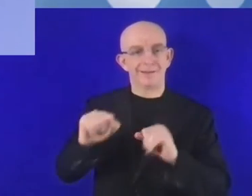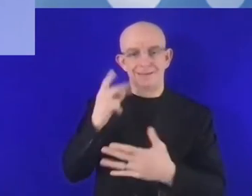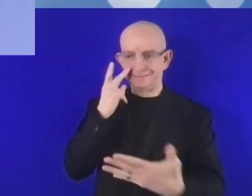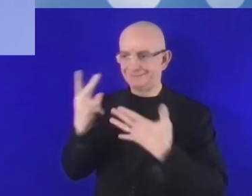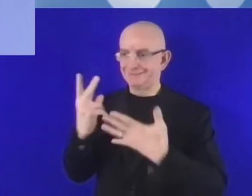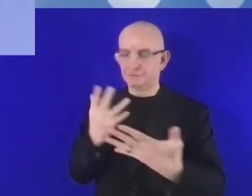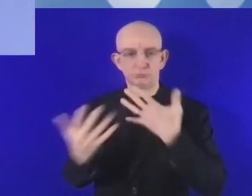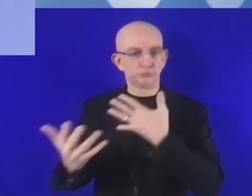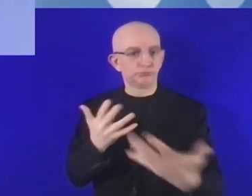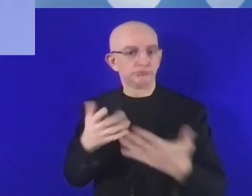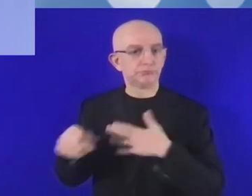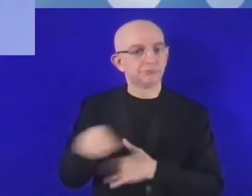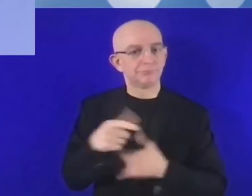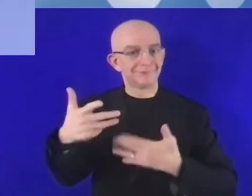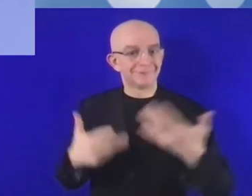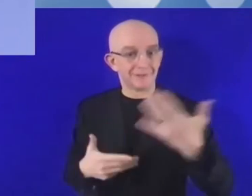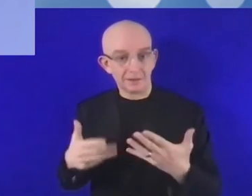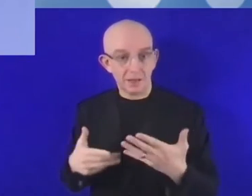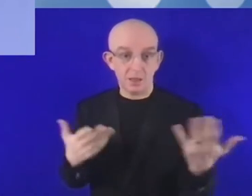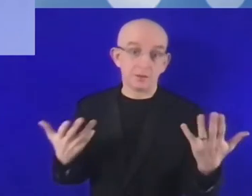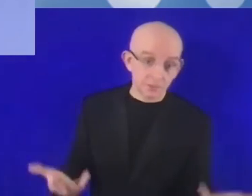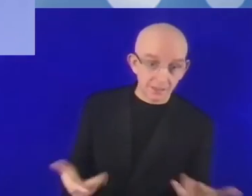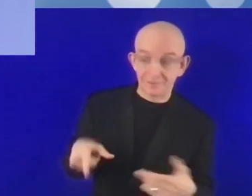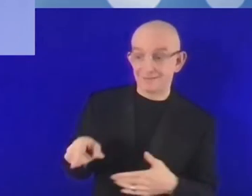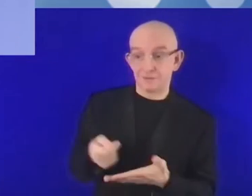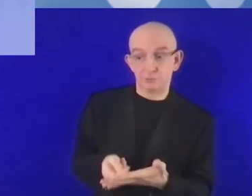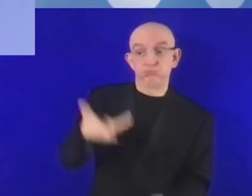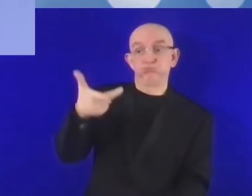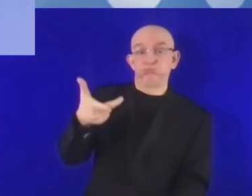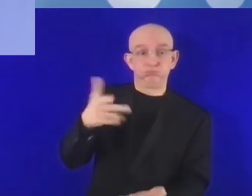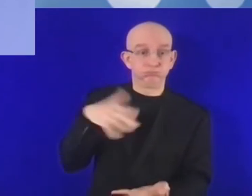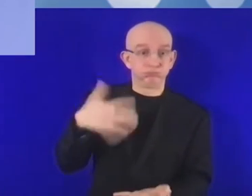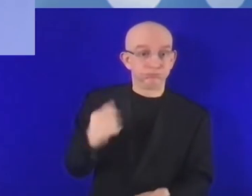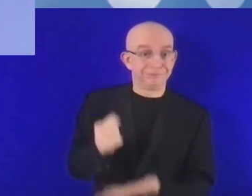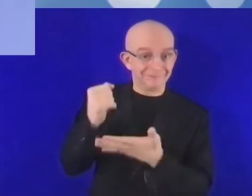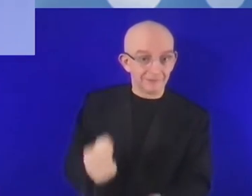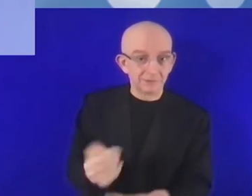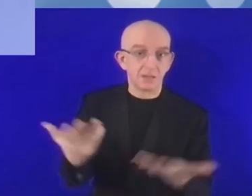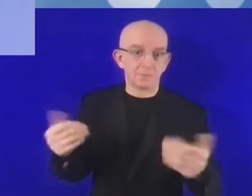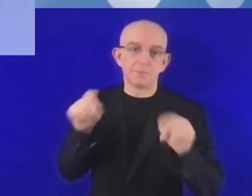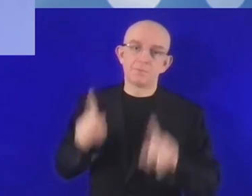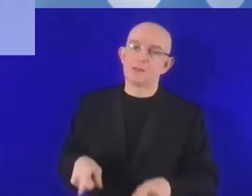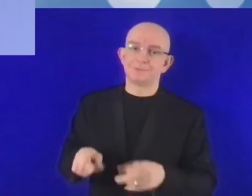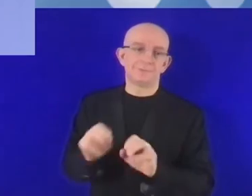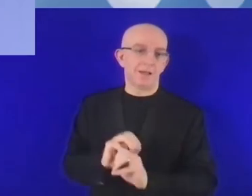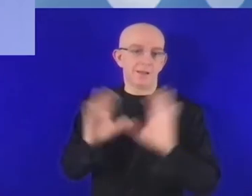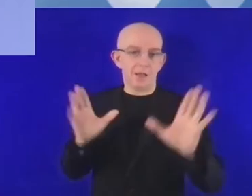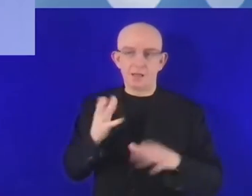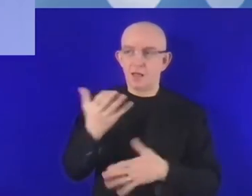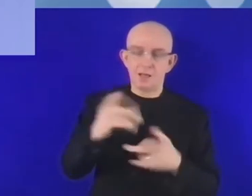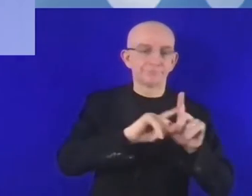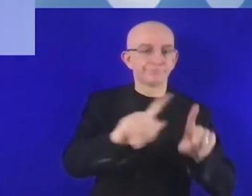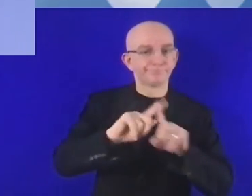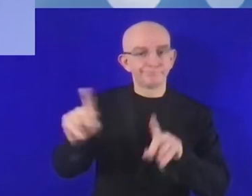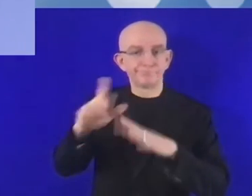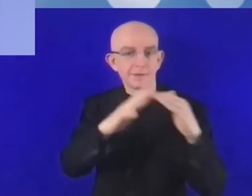government institutions collect and capture traditional data to carry out their mandates. So we